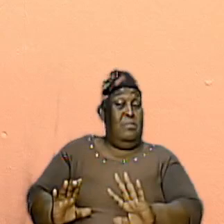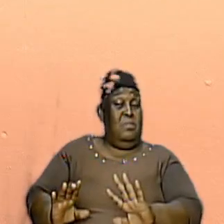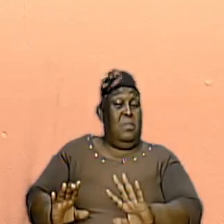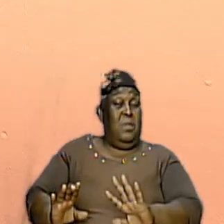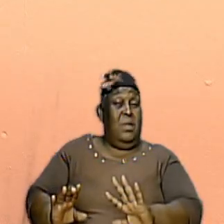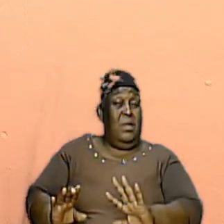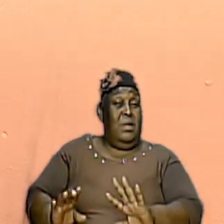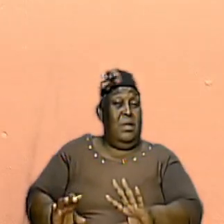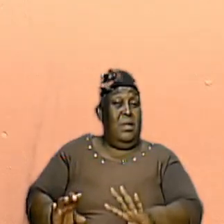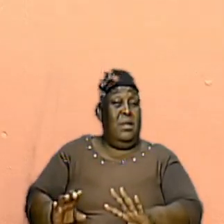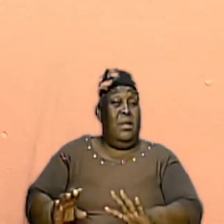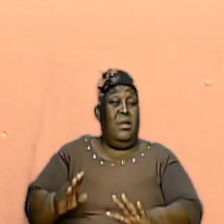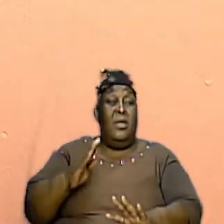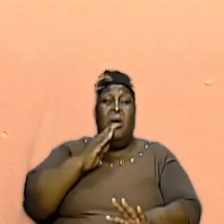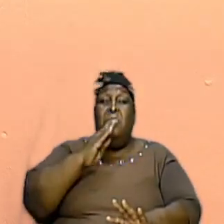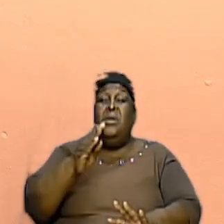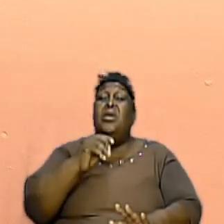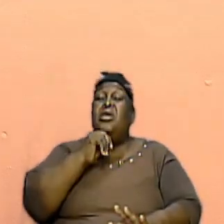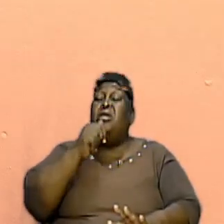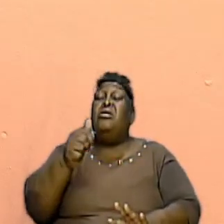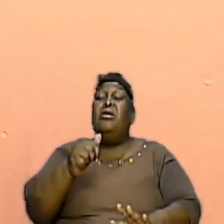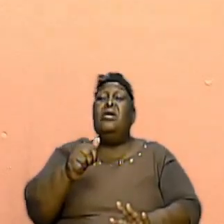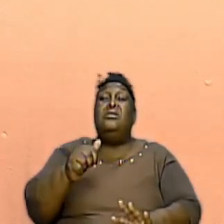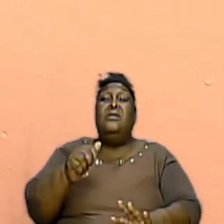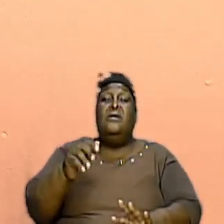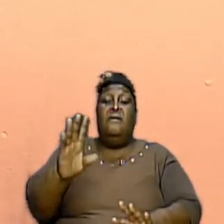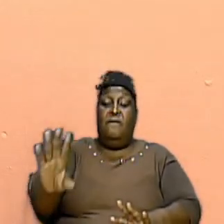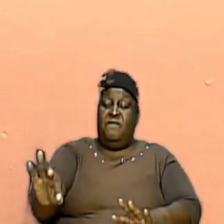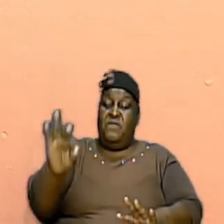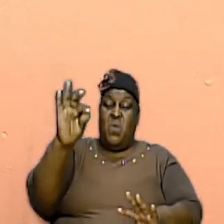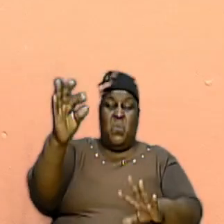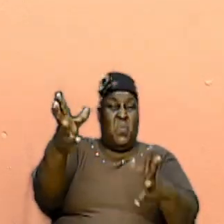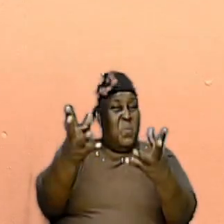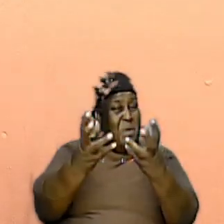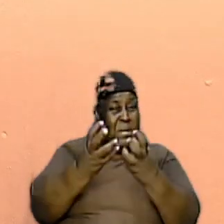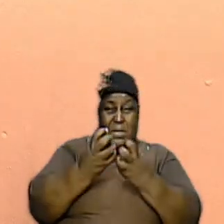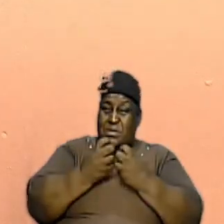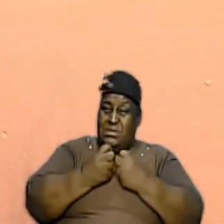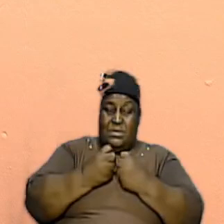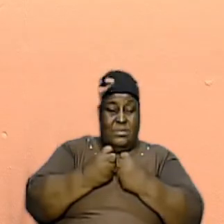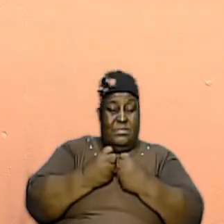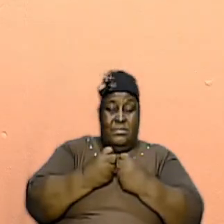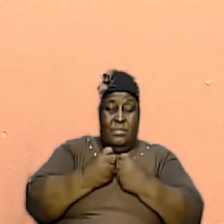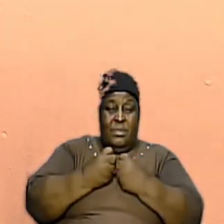And We Not Be Found Wanting Or Let Us Fear